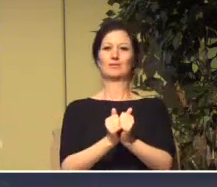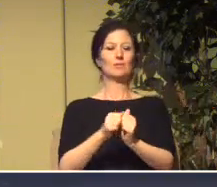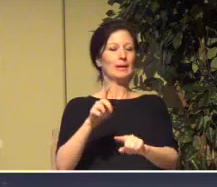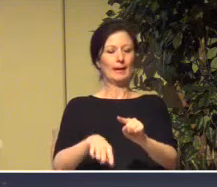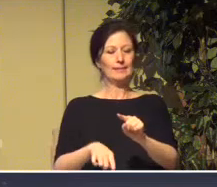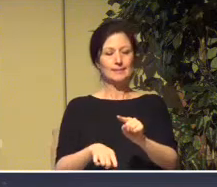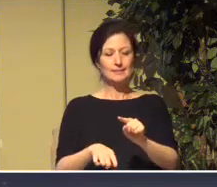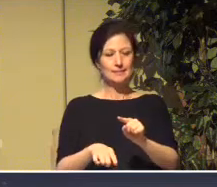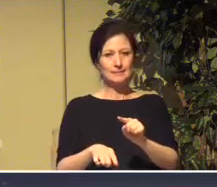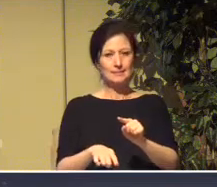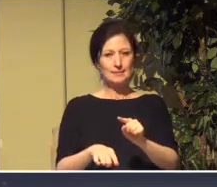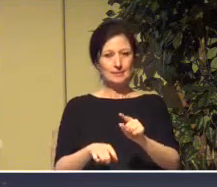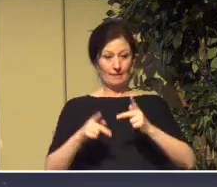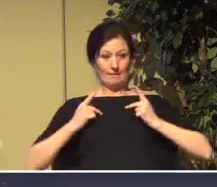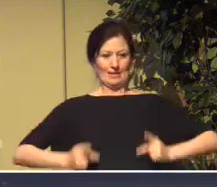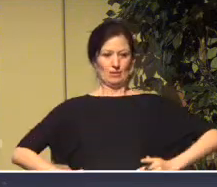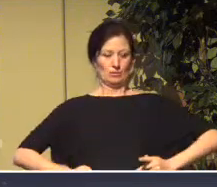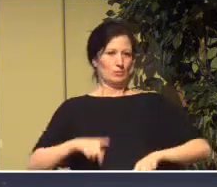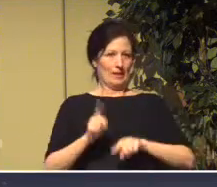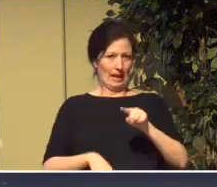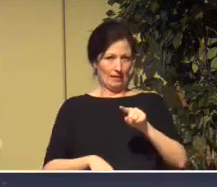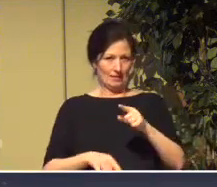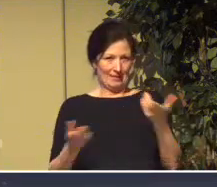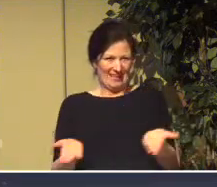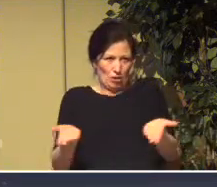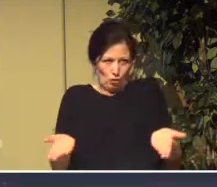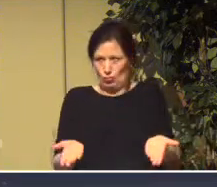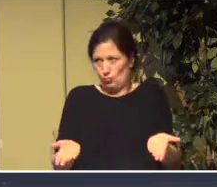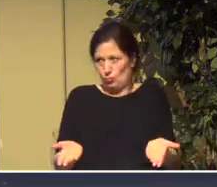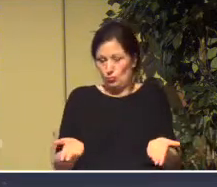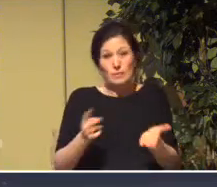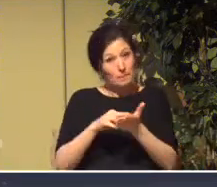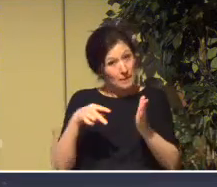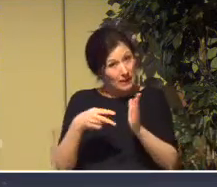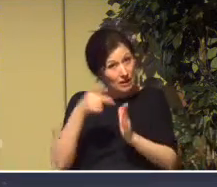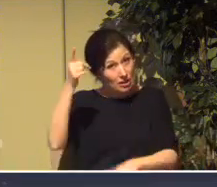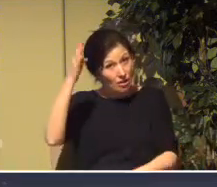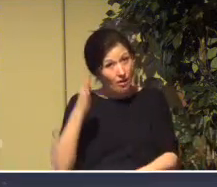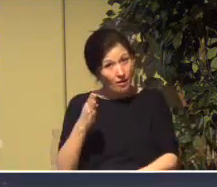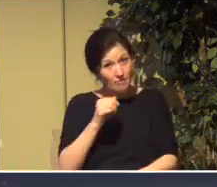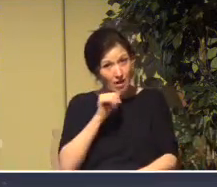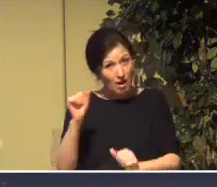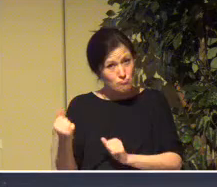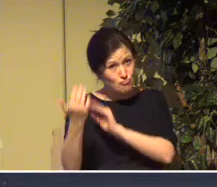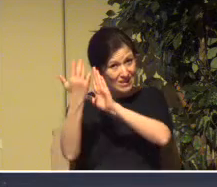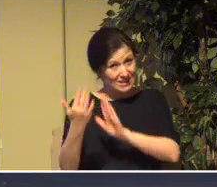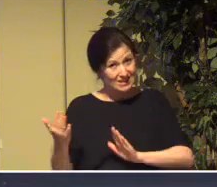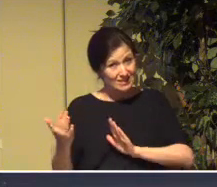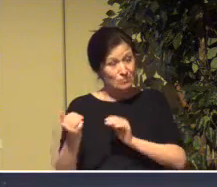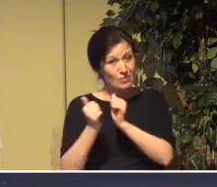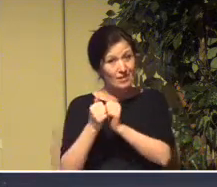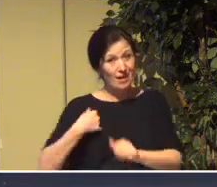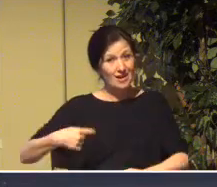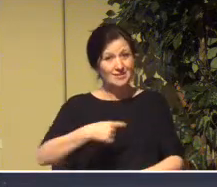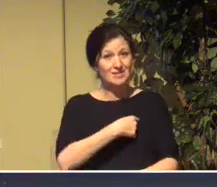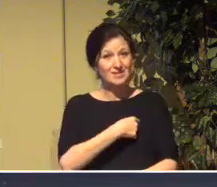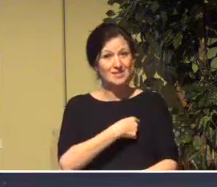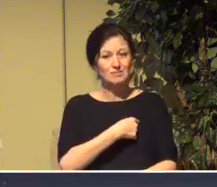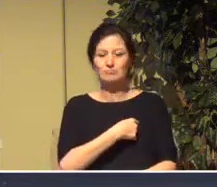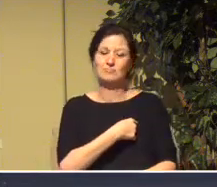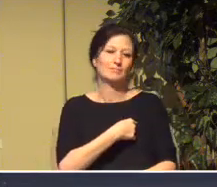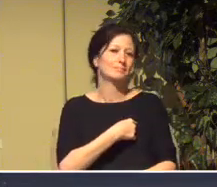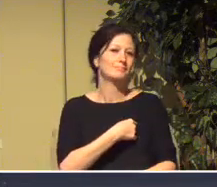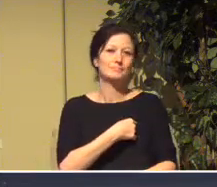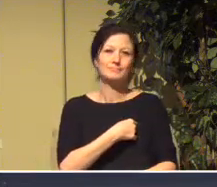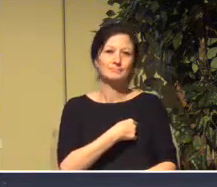And at least physically we can't be here. Does that mean God is not present to us? Well, the fact